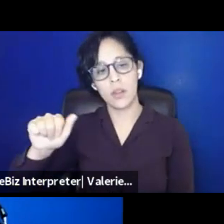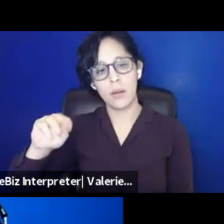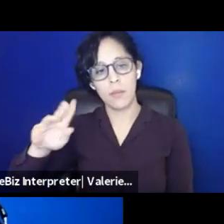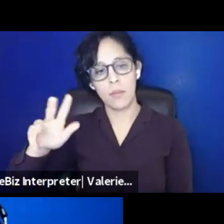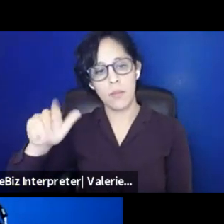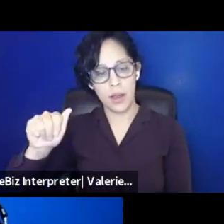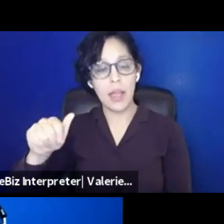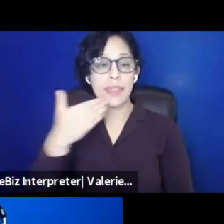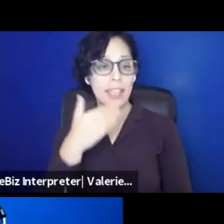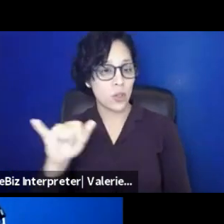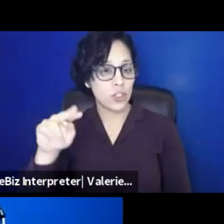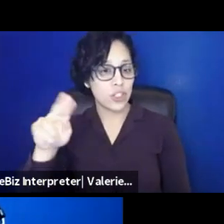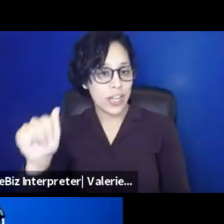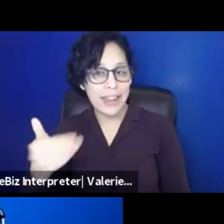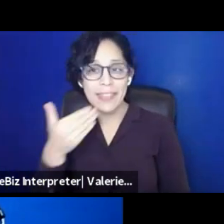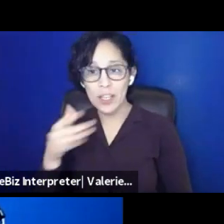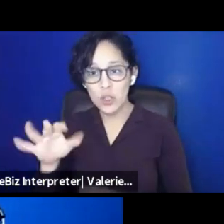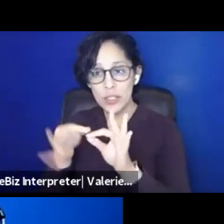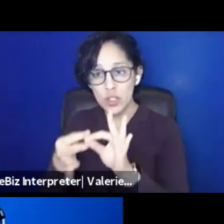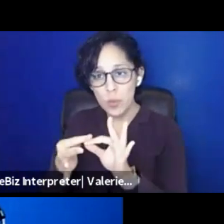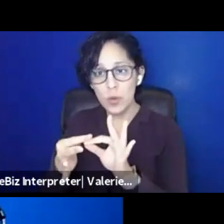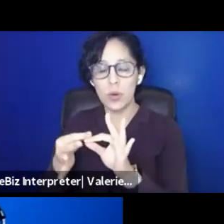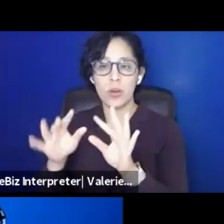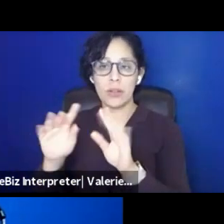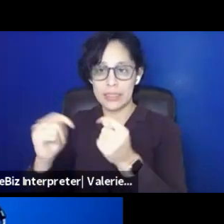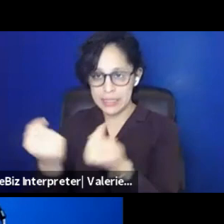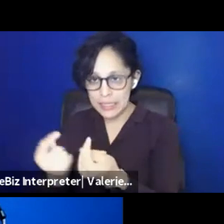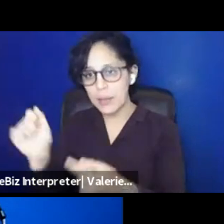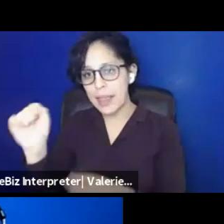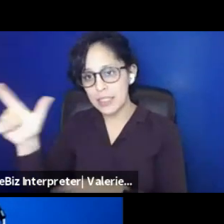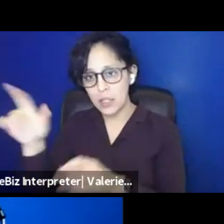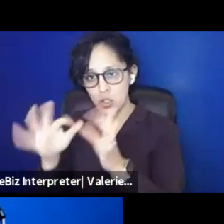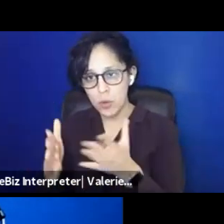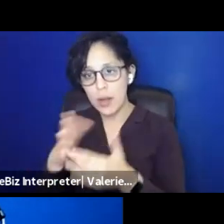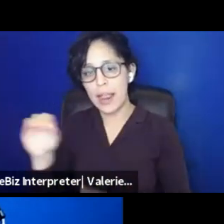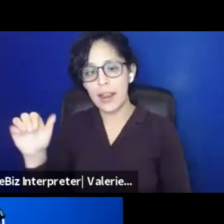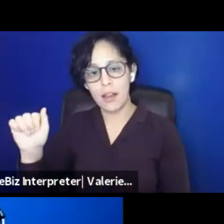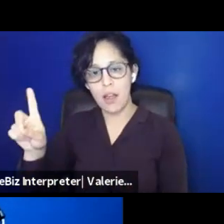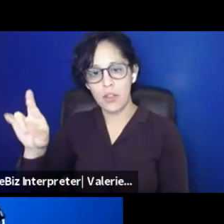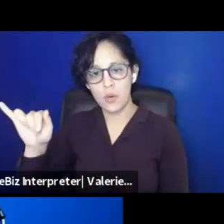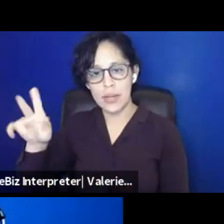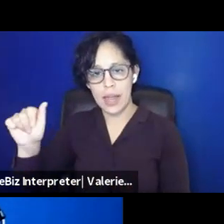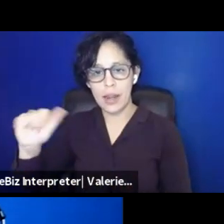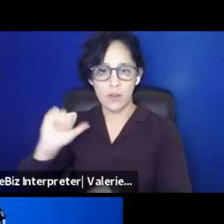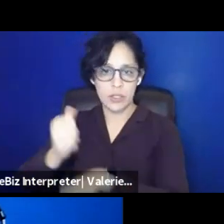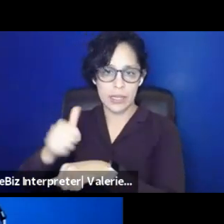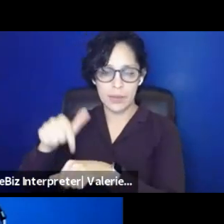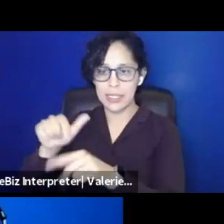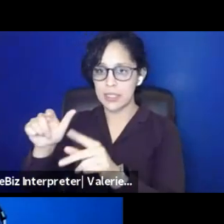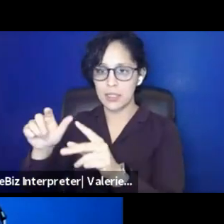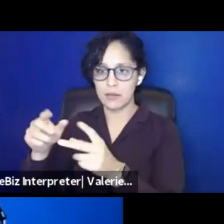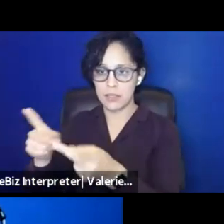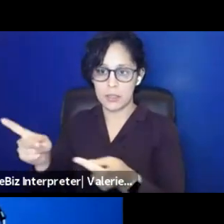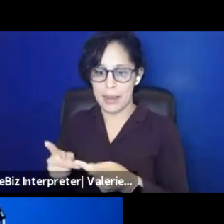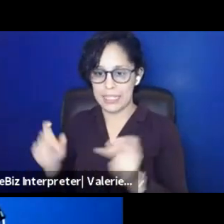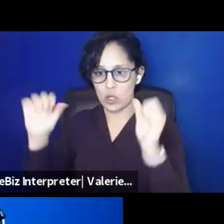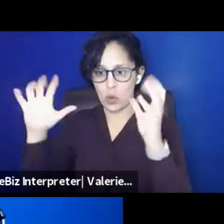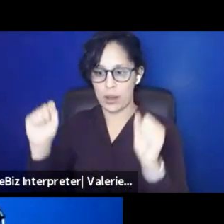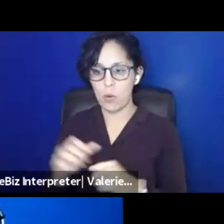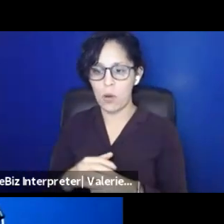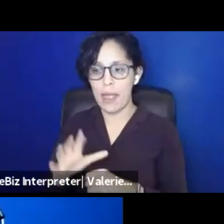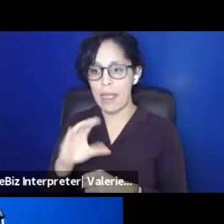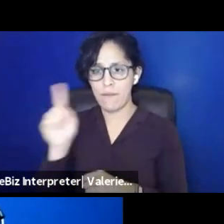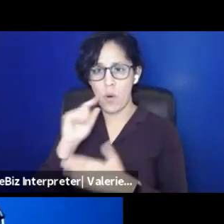the interpretation team, the ASL interpreters and Adriana for, you know, always making this space incredible and, um, Rachel for helping